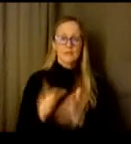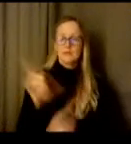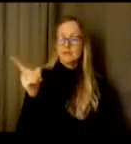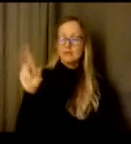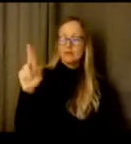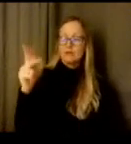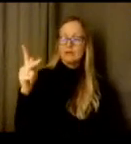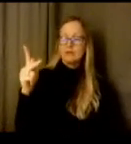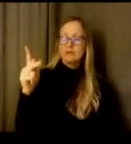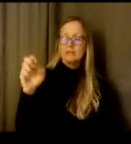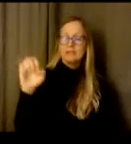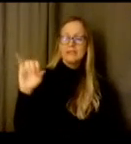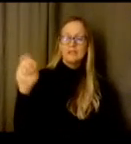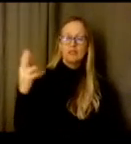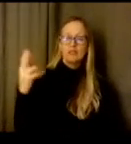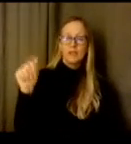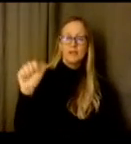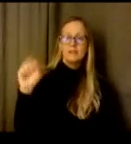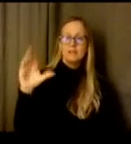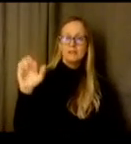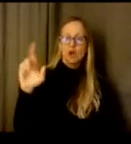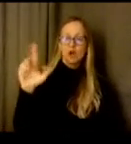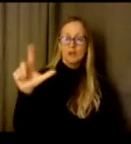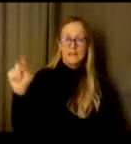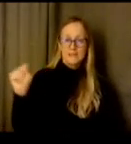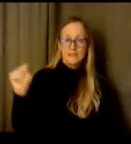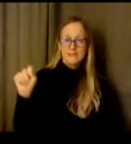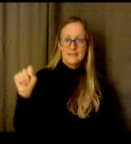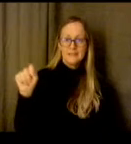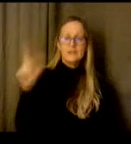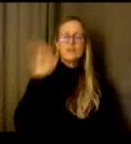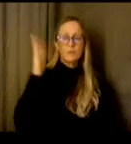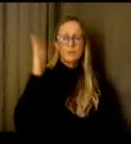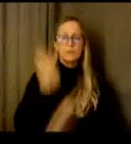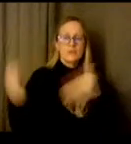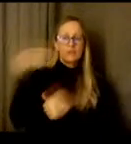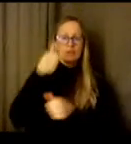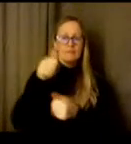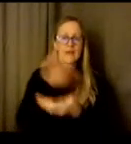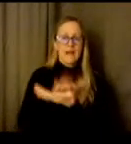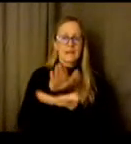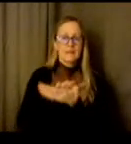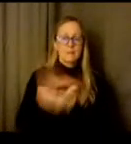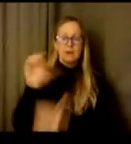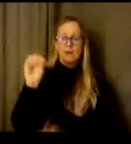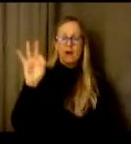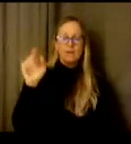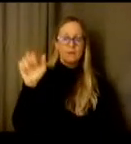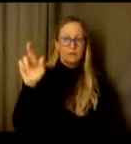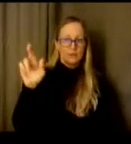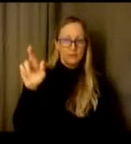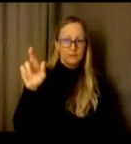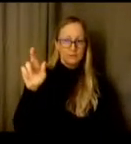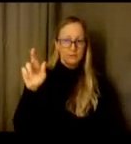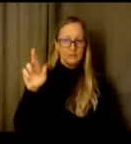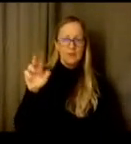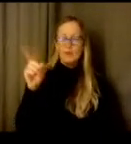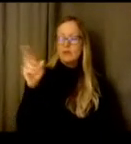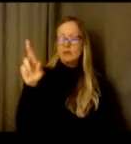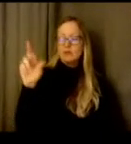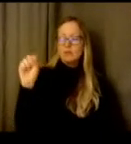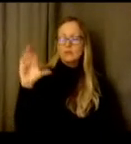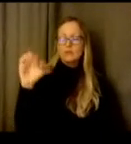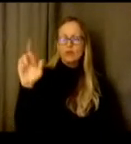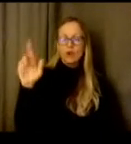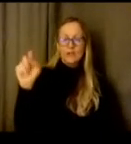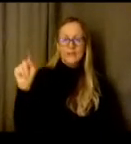Scarlett will take the helm as the new Chief Academic Officer. Dr. Scarlett is currently our Chief of